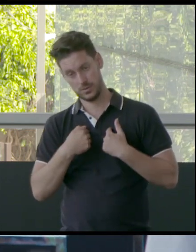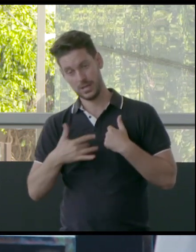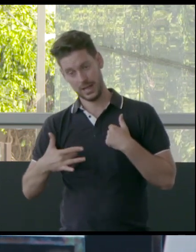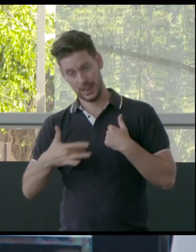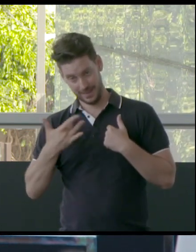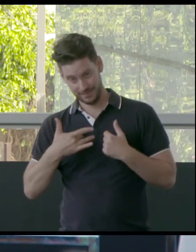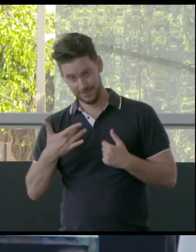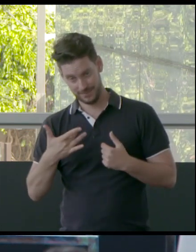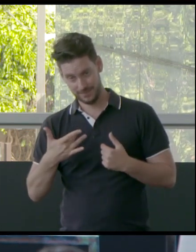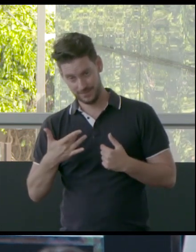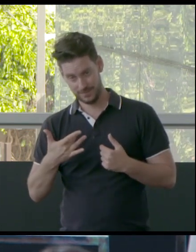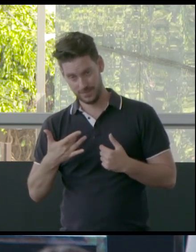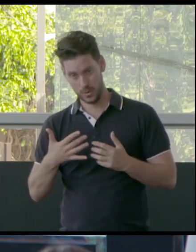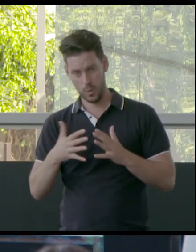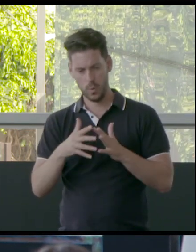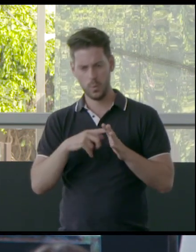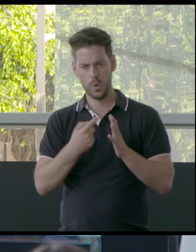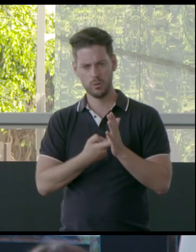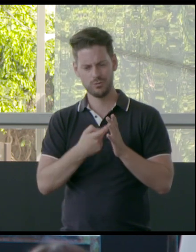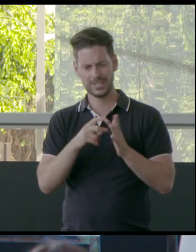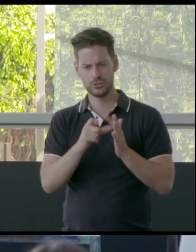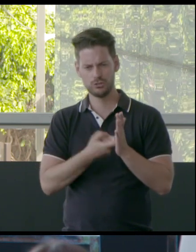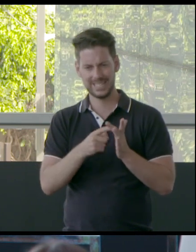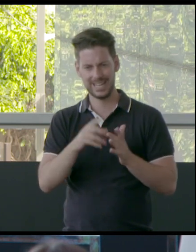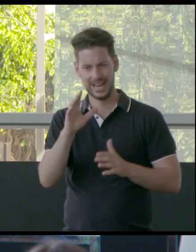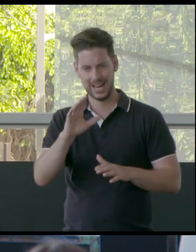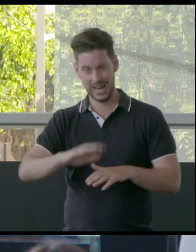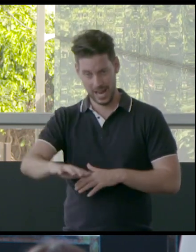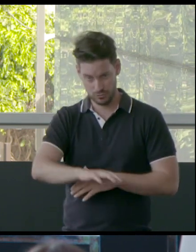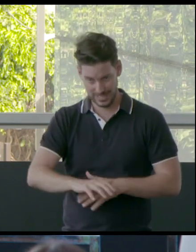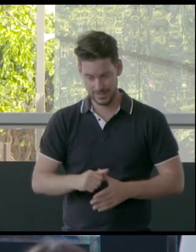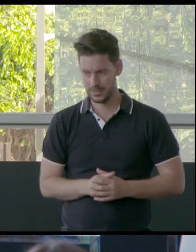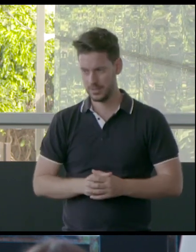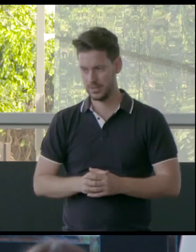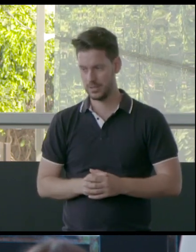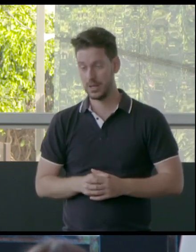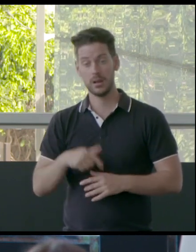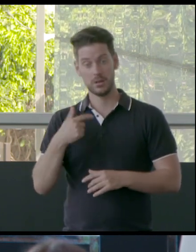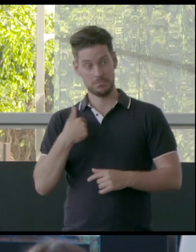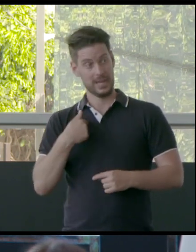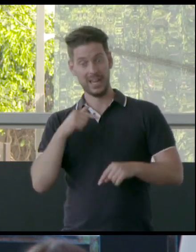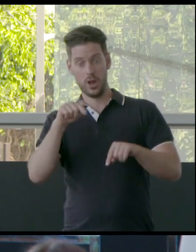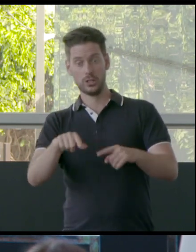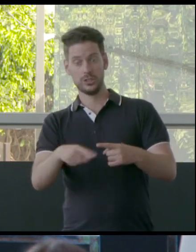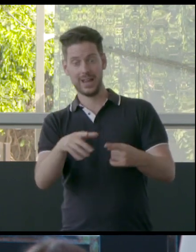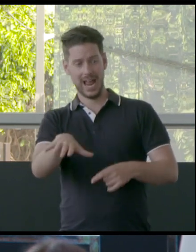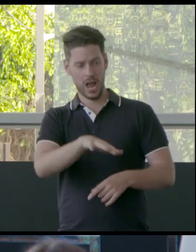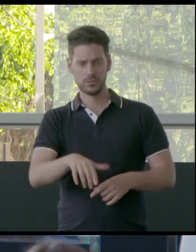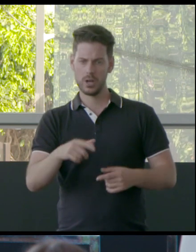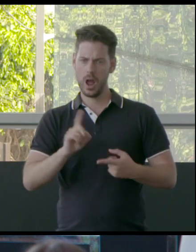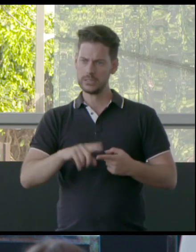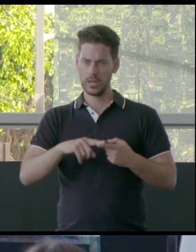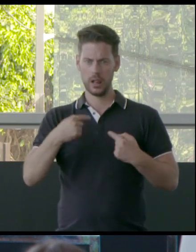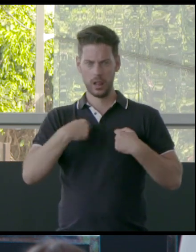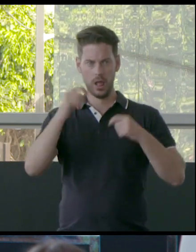you know, Wurundjeri country, actually. Even there, I just try my best to be awake